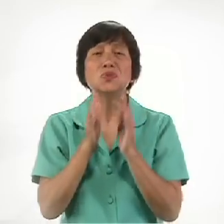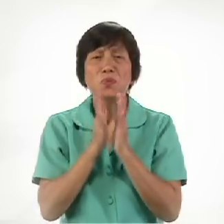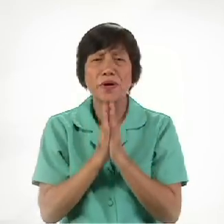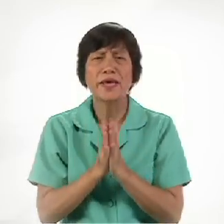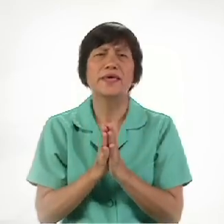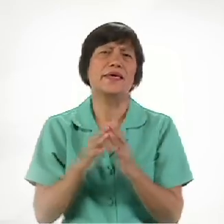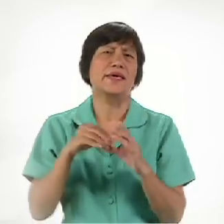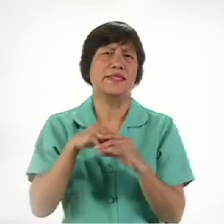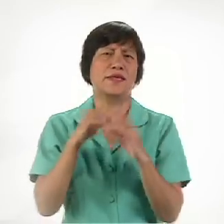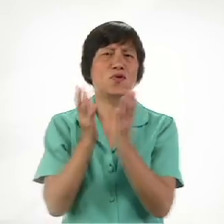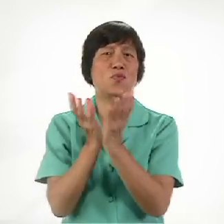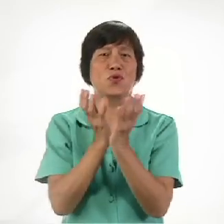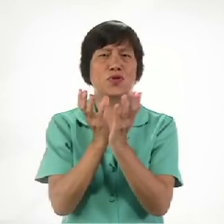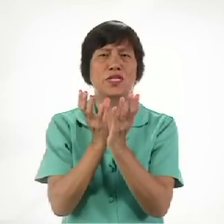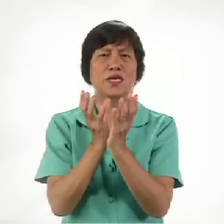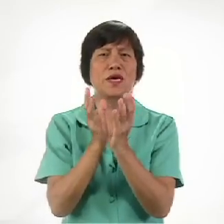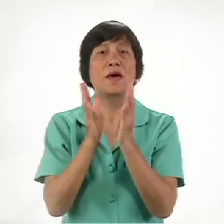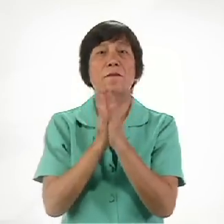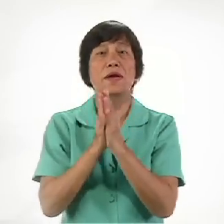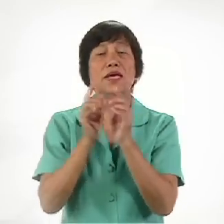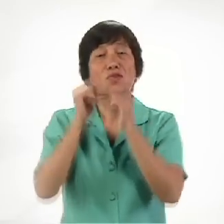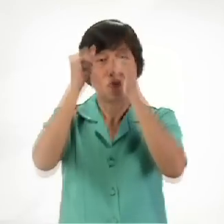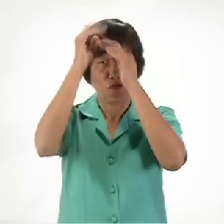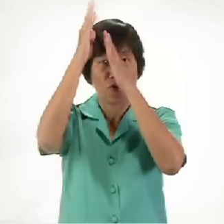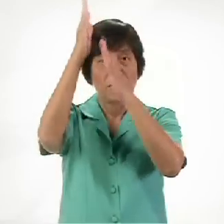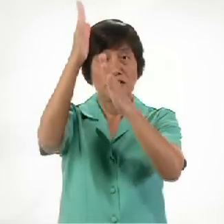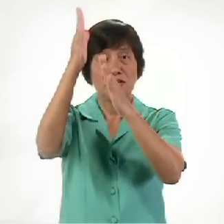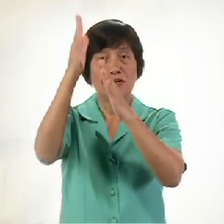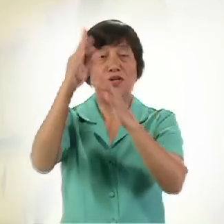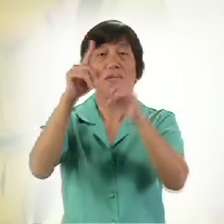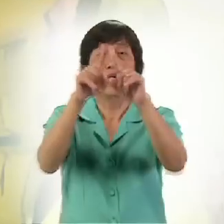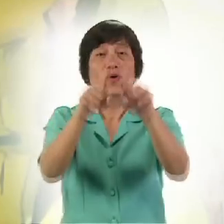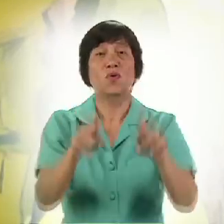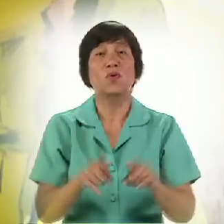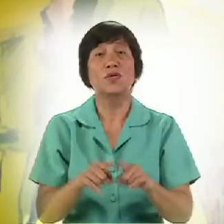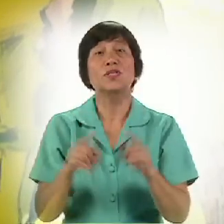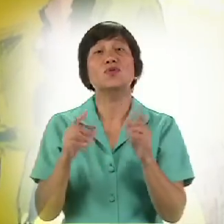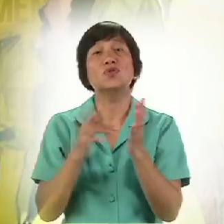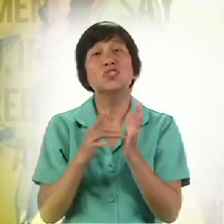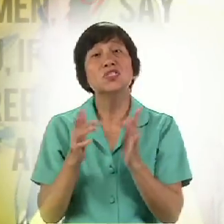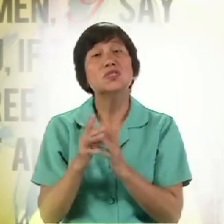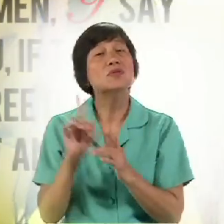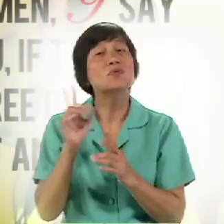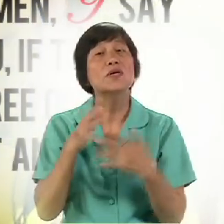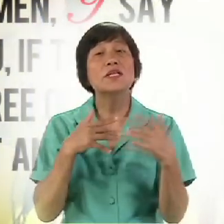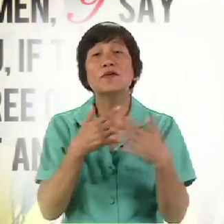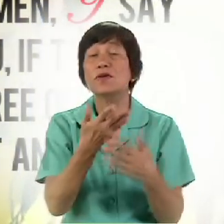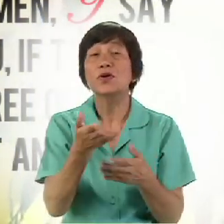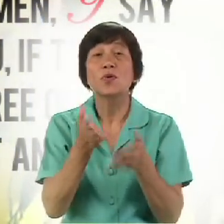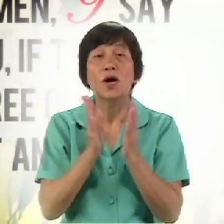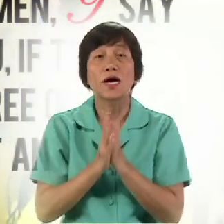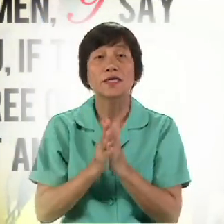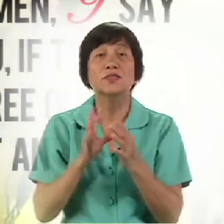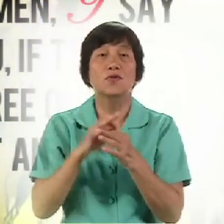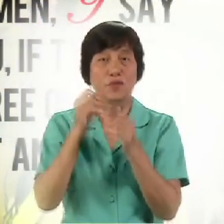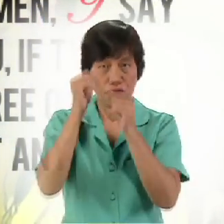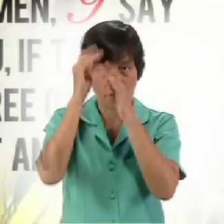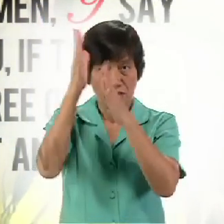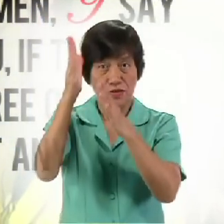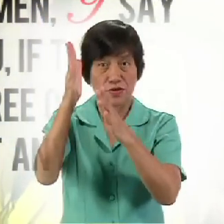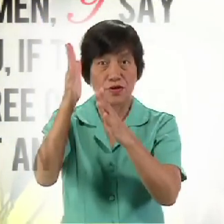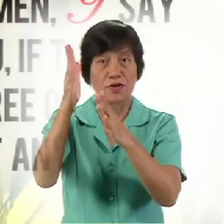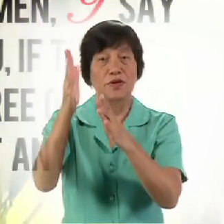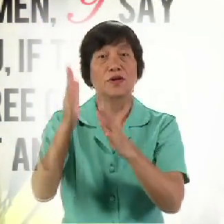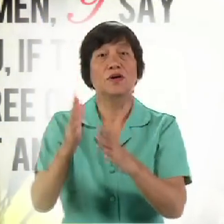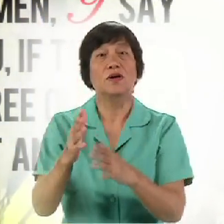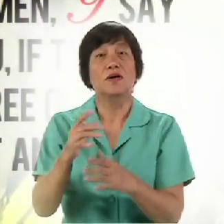In the community Praying to the Father And according To Jesus Whatever you Ask of the Father